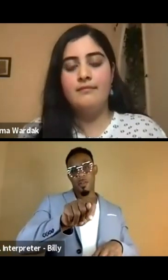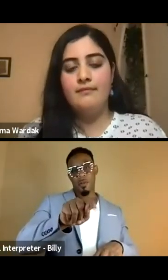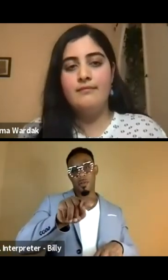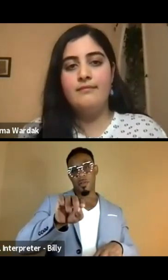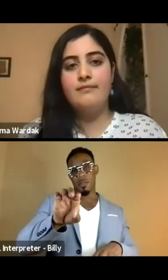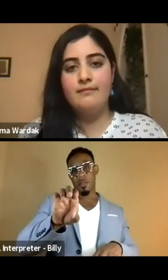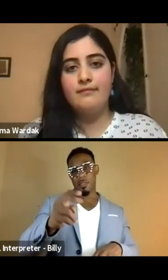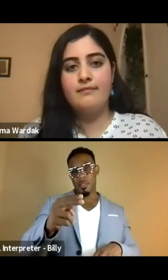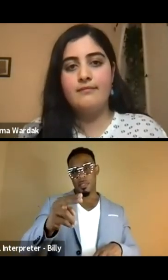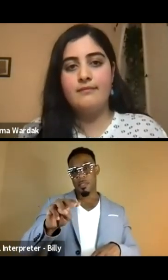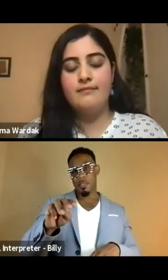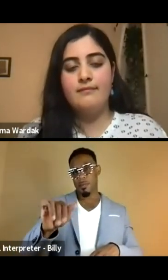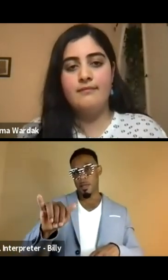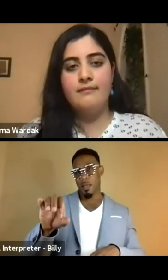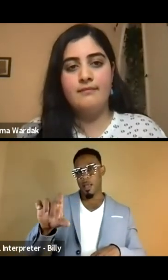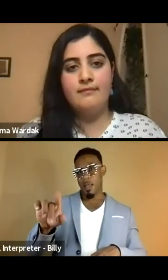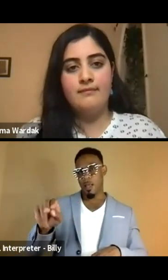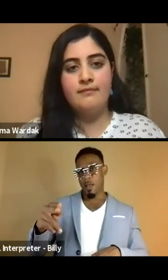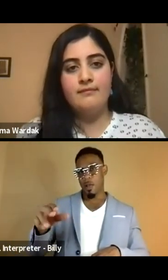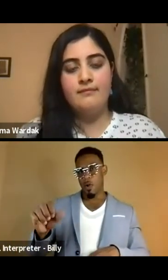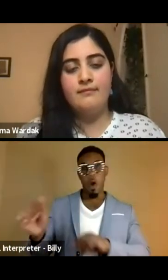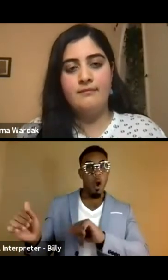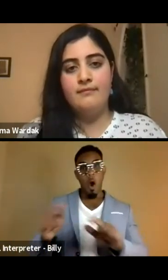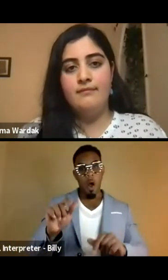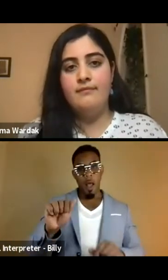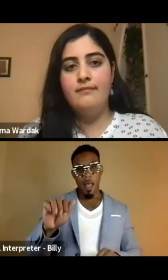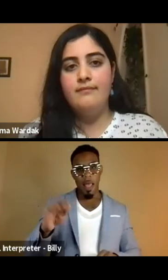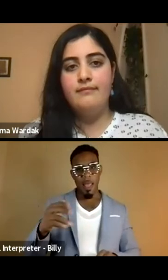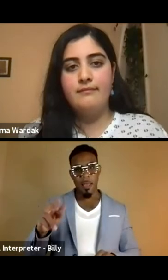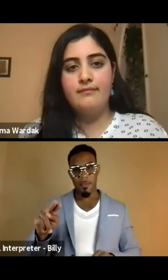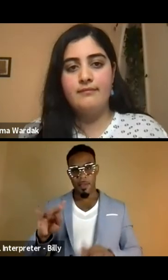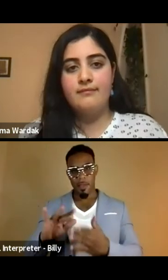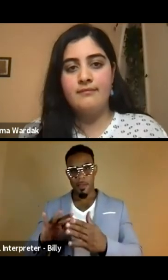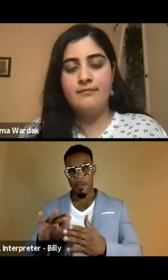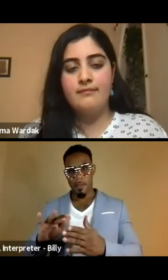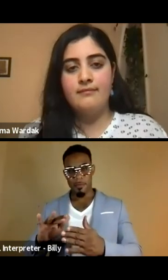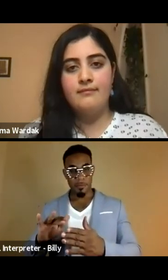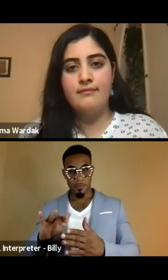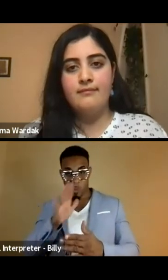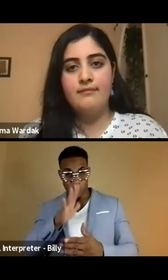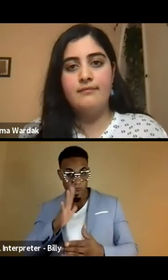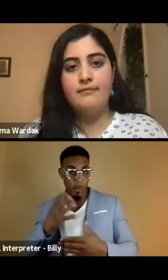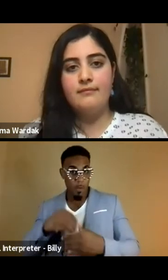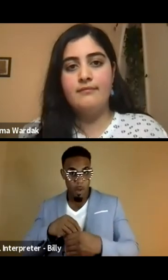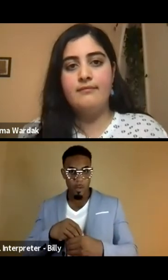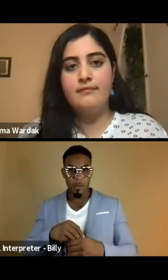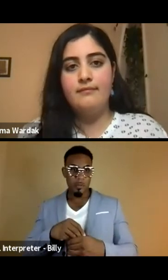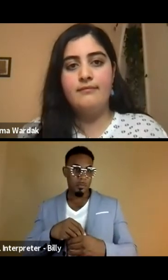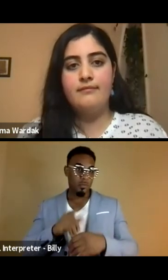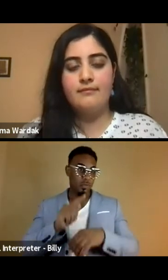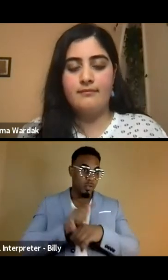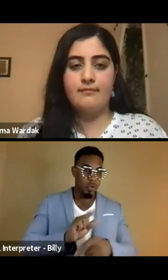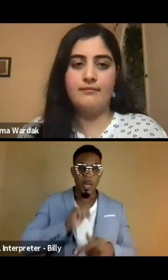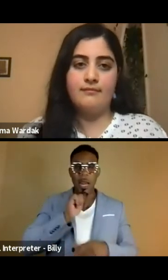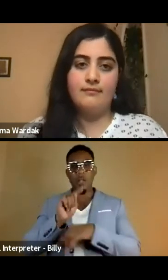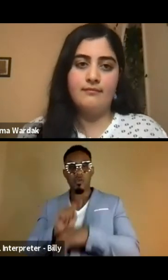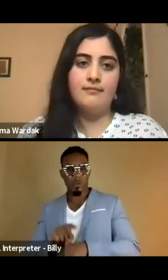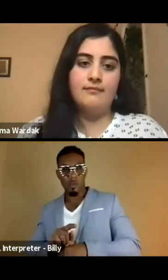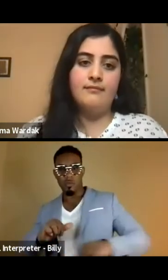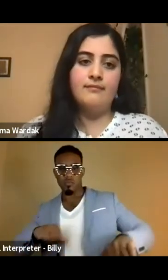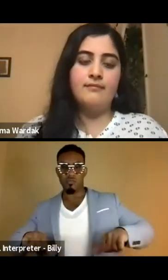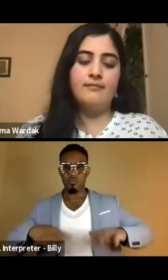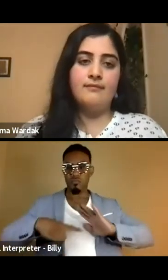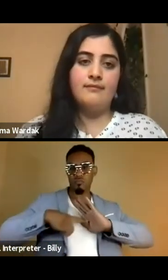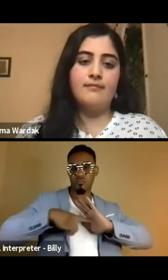women are going on social media and, um, traditional or non-traditional Afghan attire and showcasing,